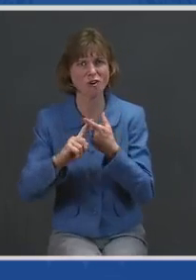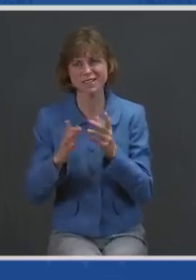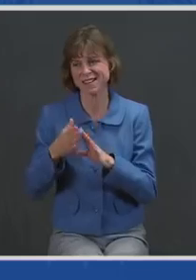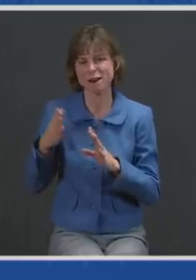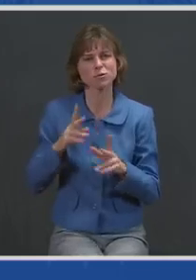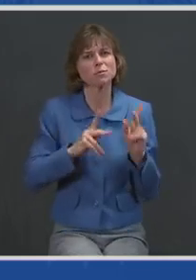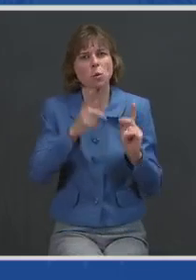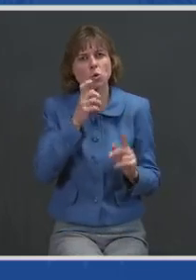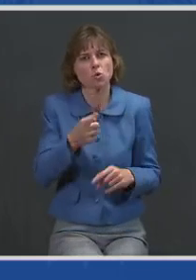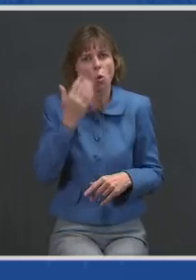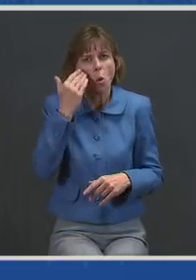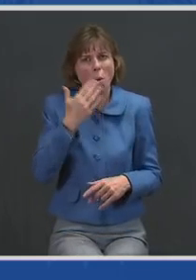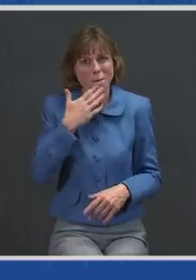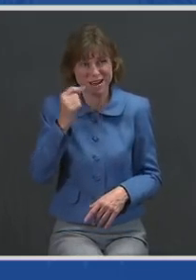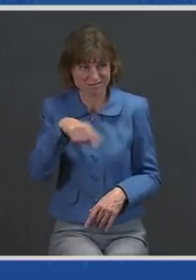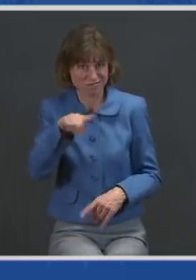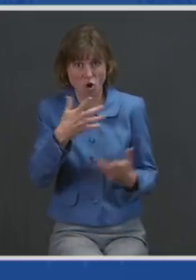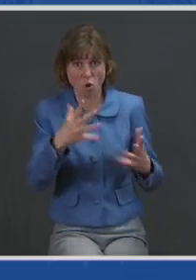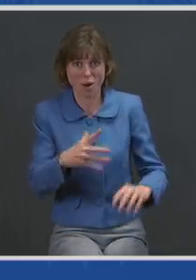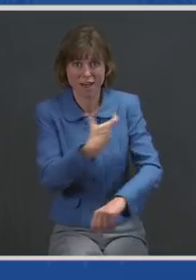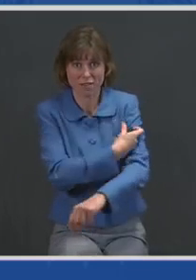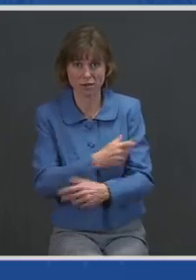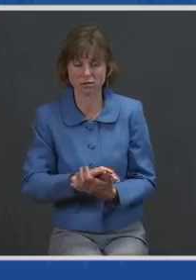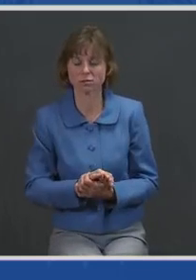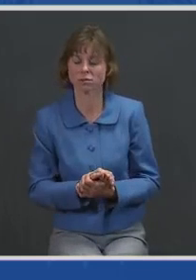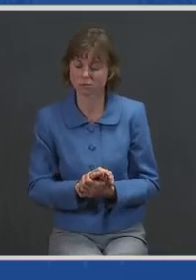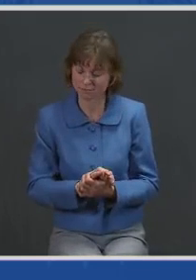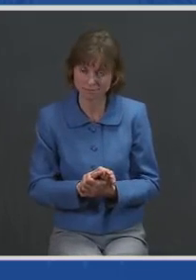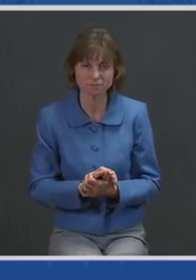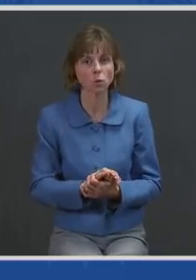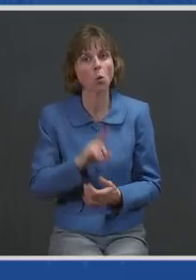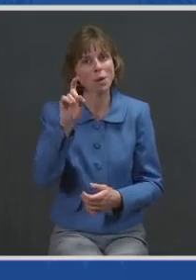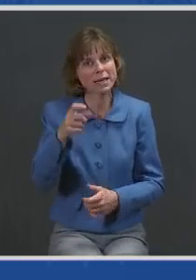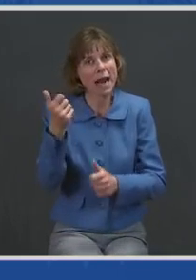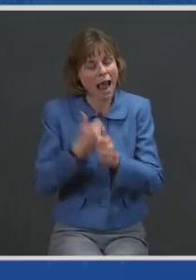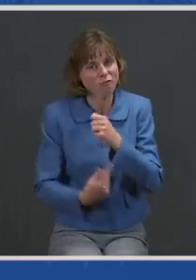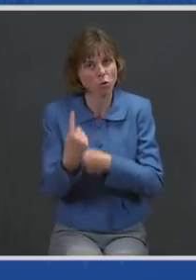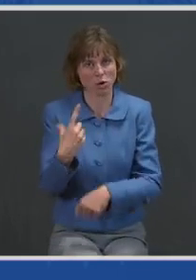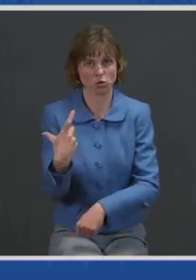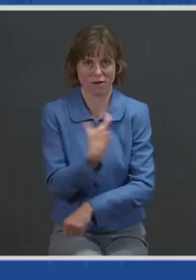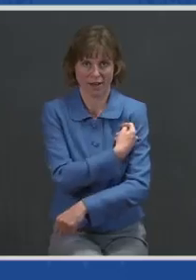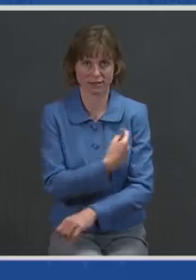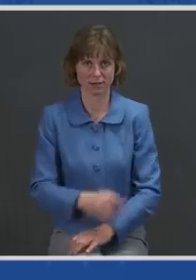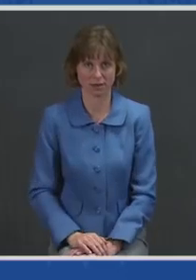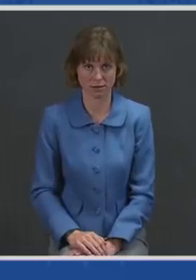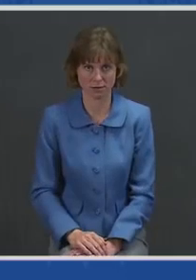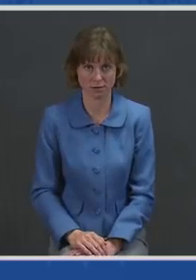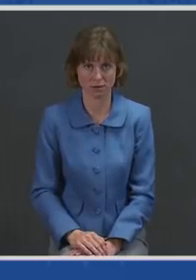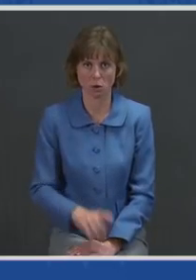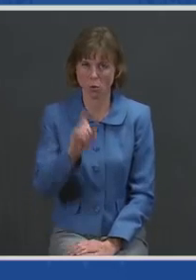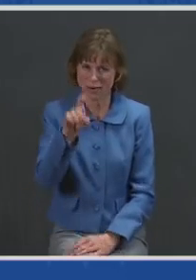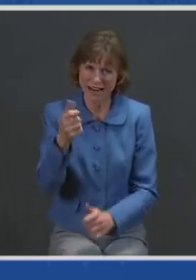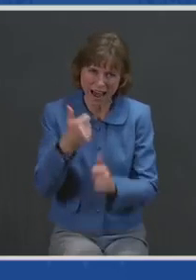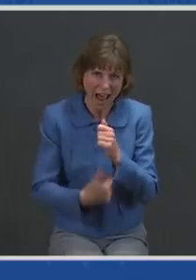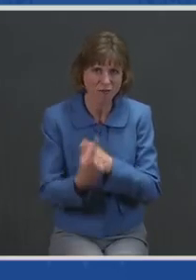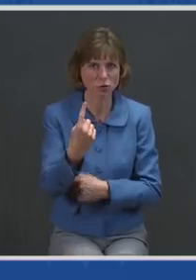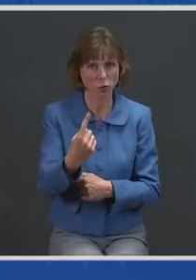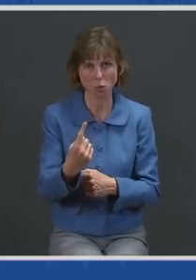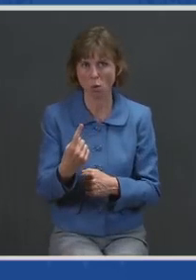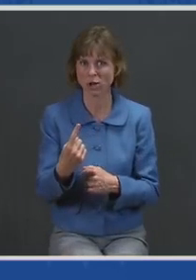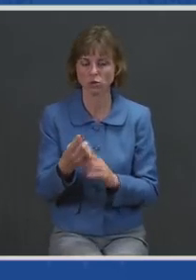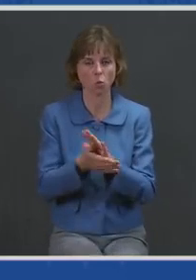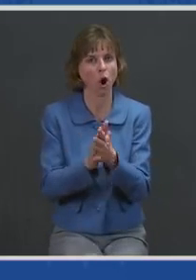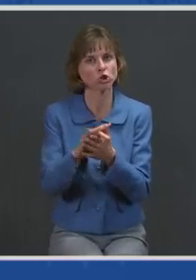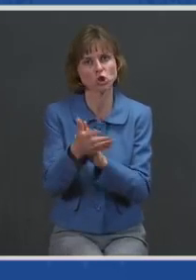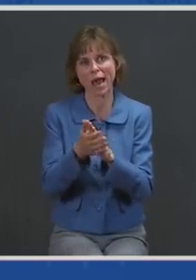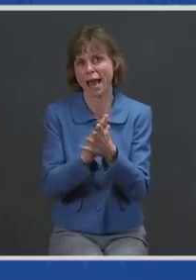know best who have gotten the vaccine. We need everyone to get vaccinated. We need everyone to keep washing their